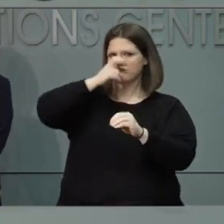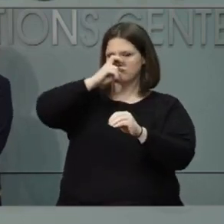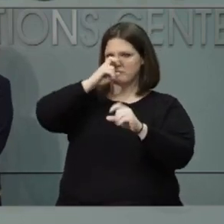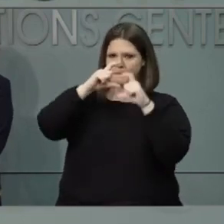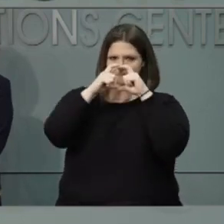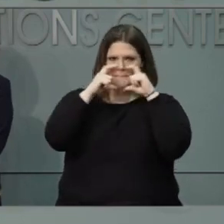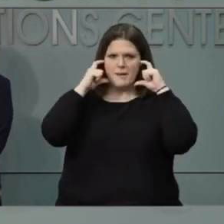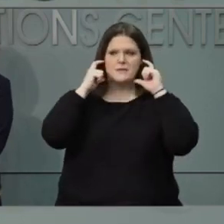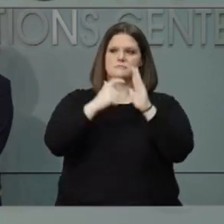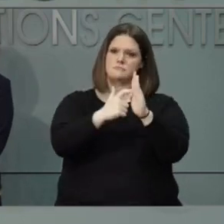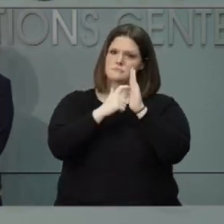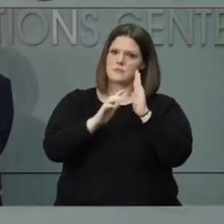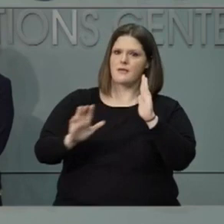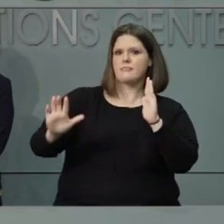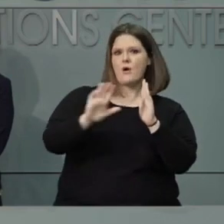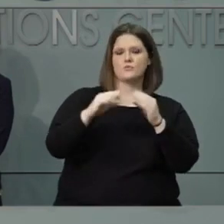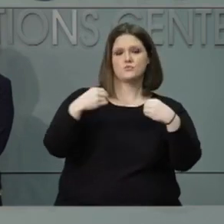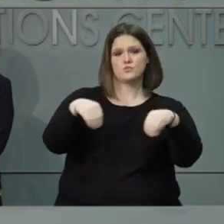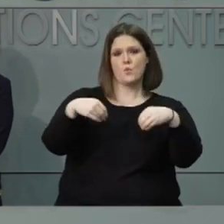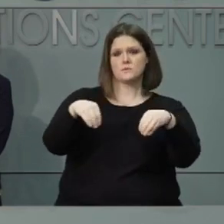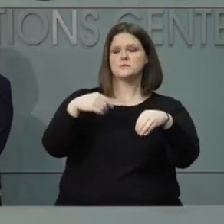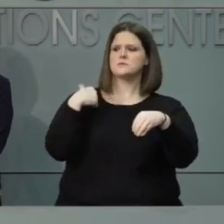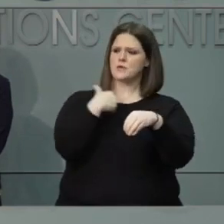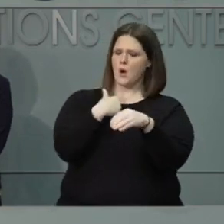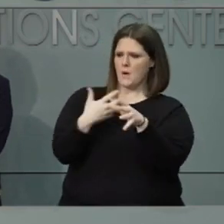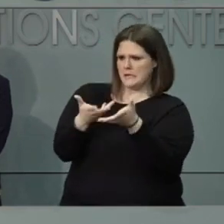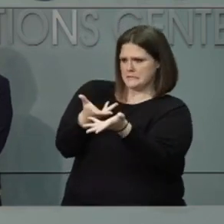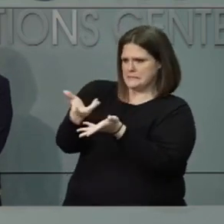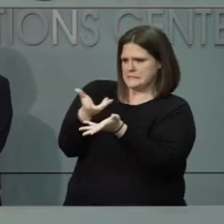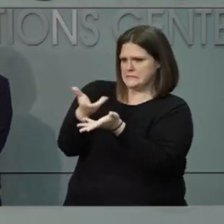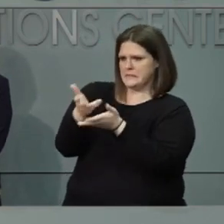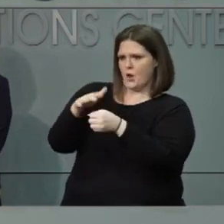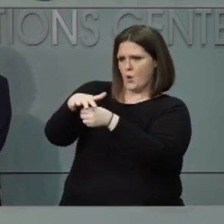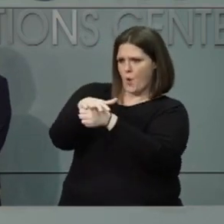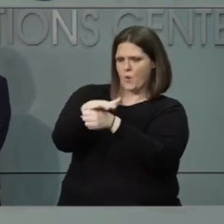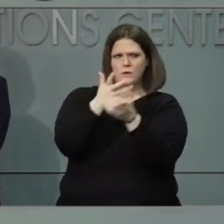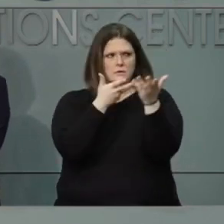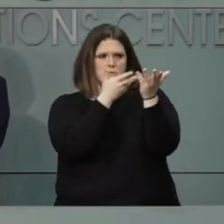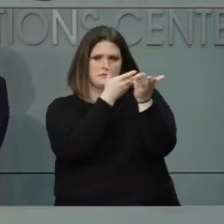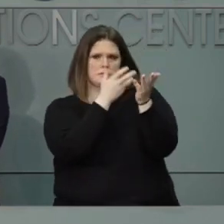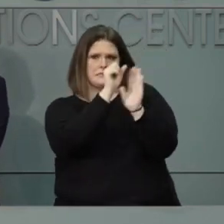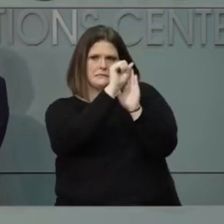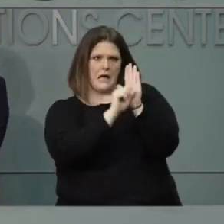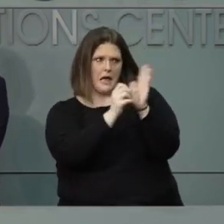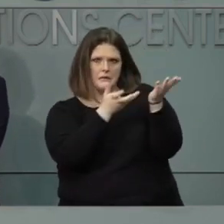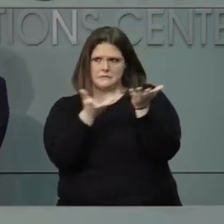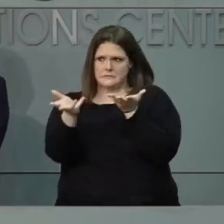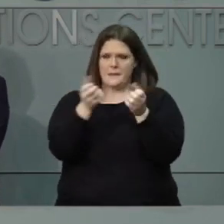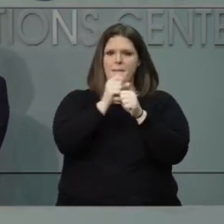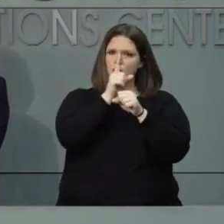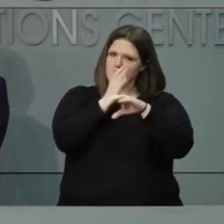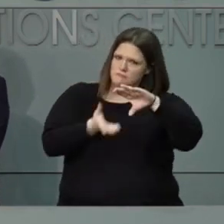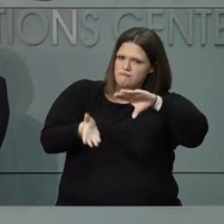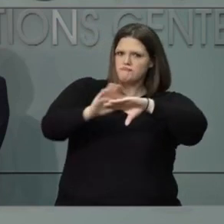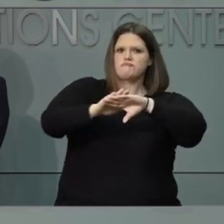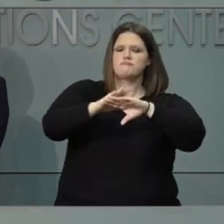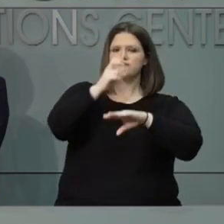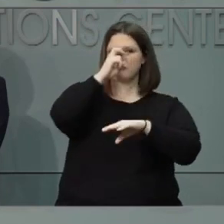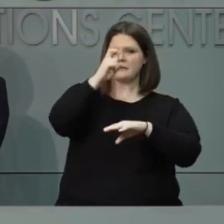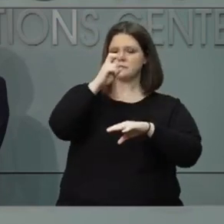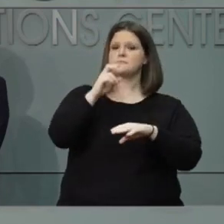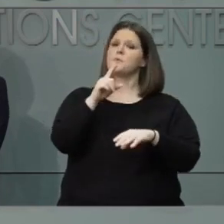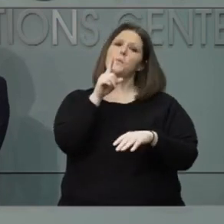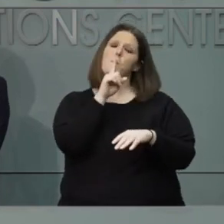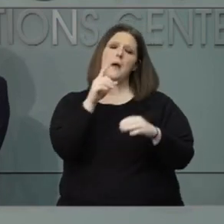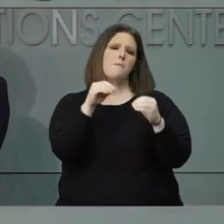working with state and local officials to ramp up that enforcement. The mask mandate is simpler. There are more